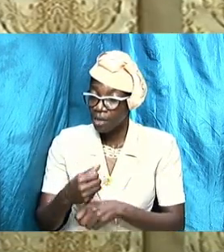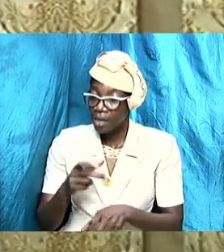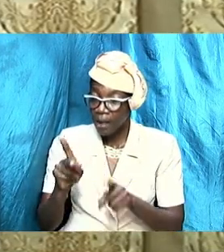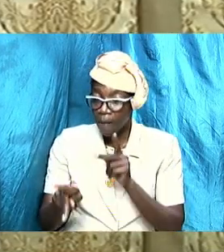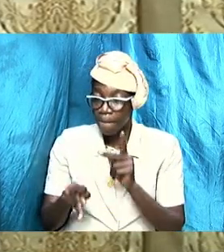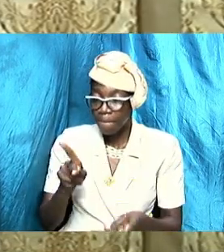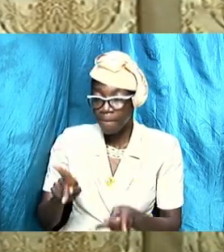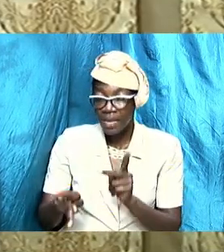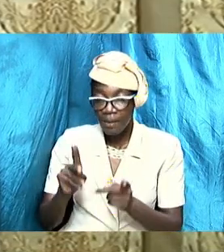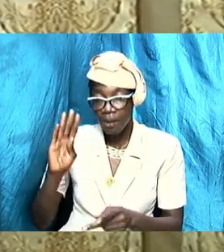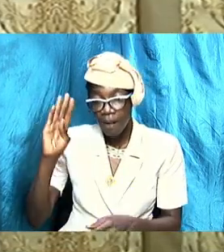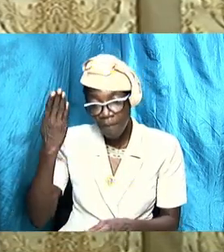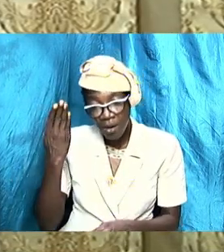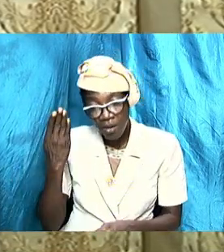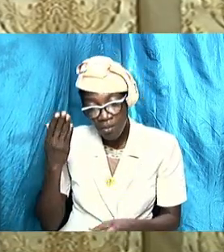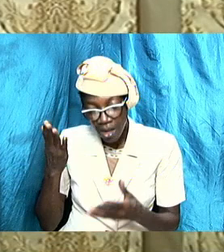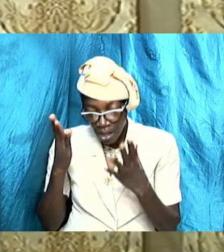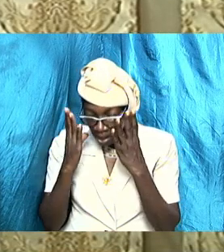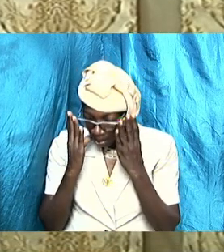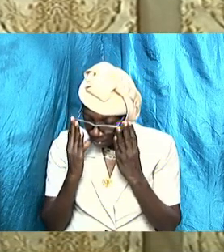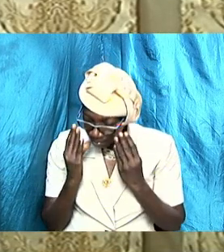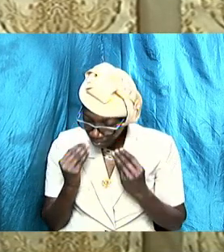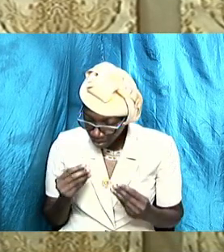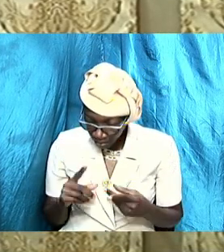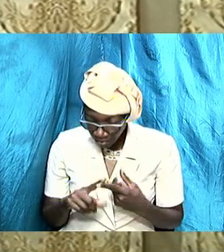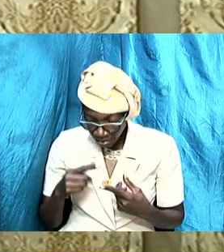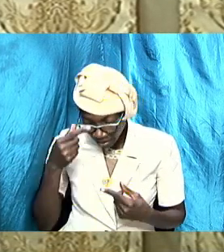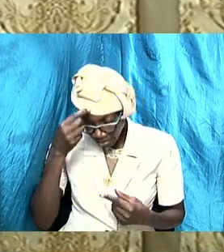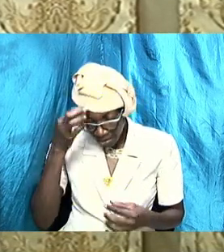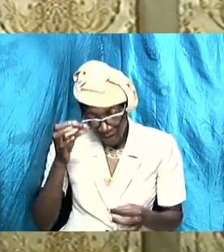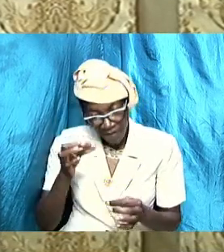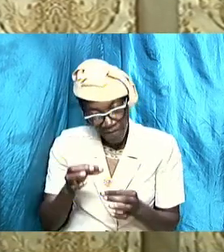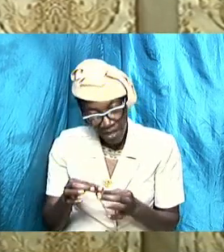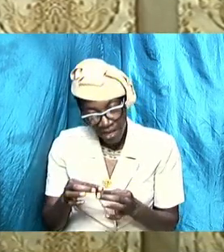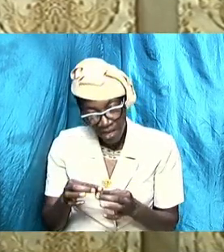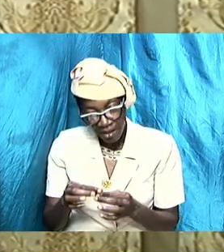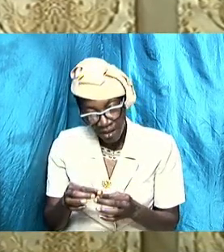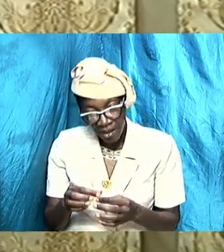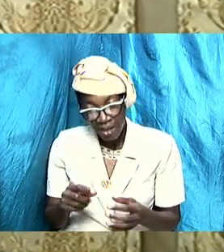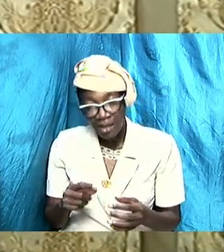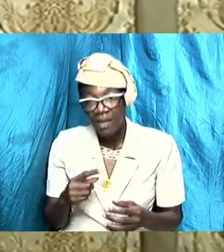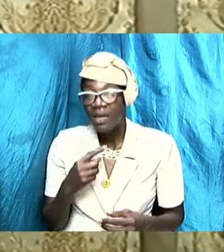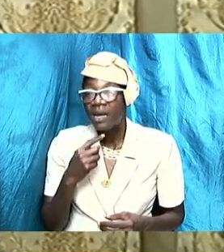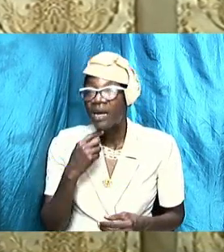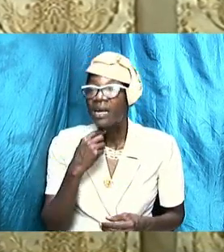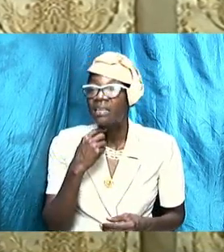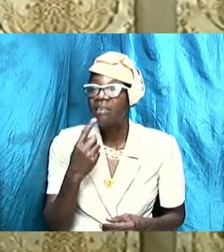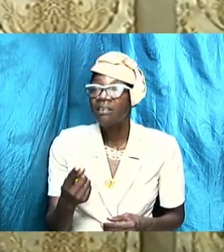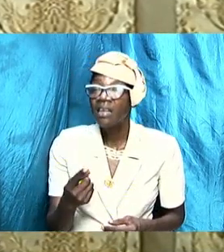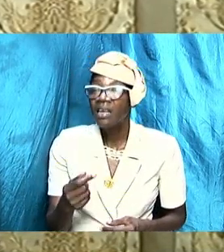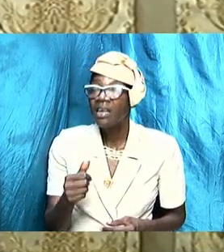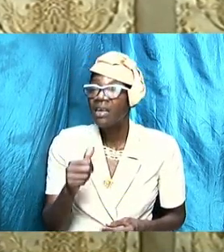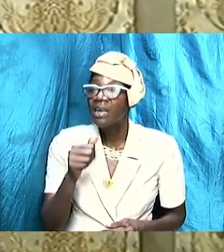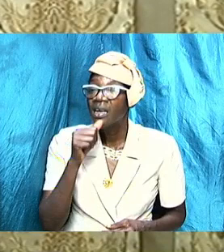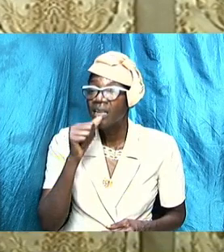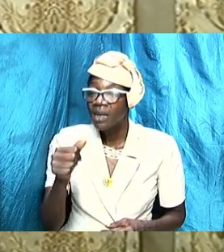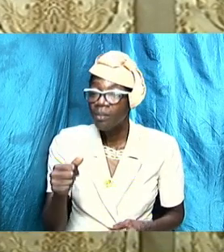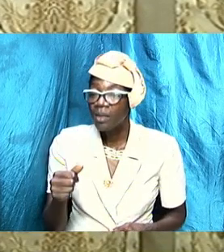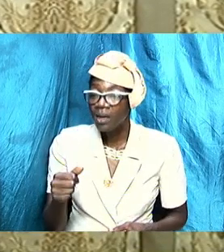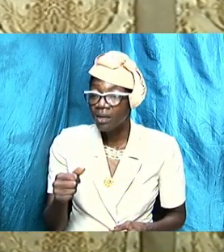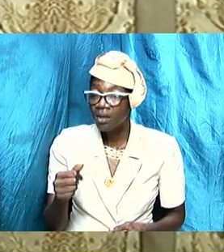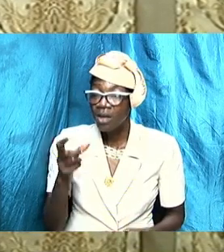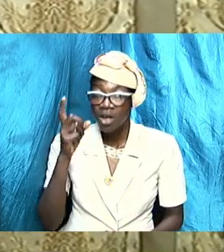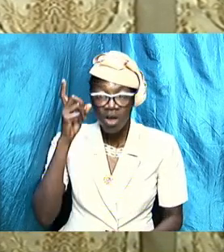become an embarrassment to the faith and declare that they are not fit to be in this faith